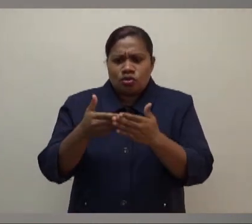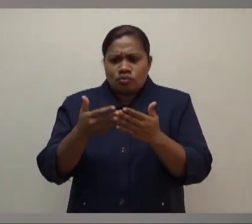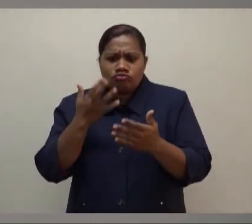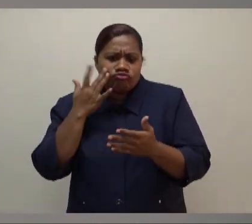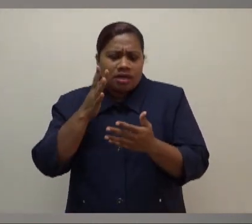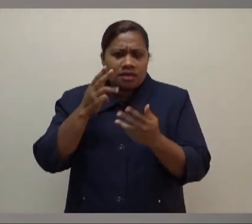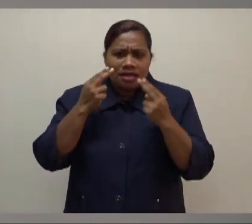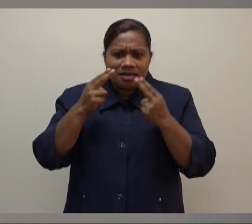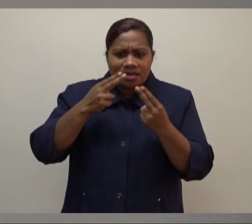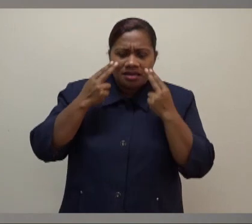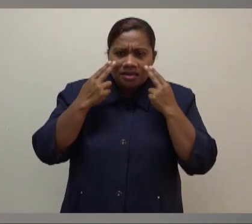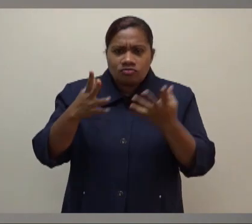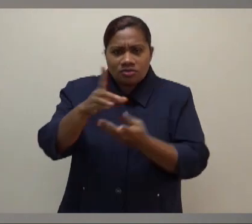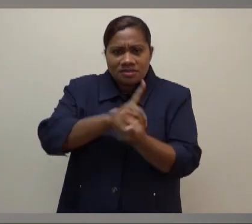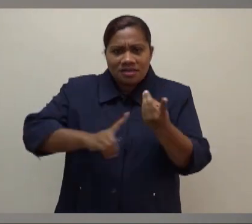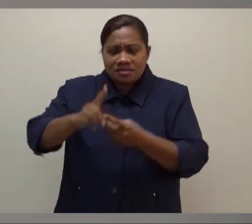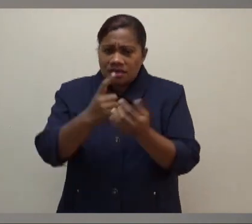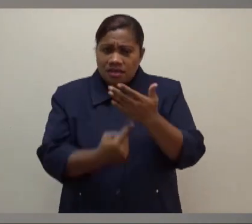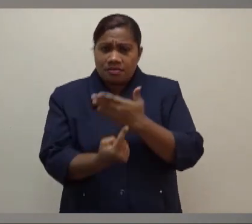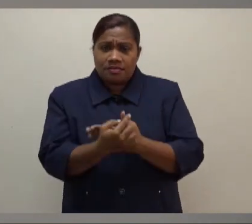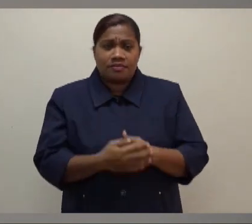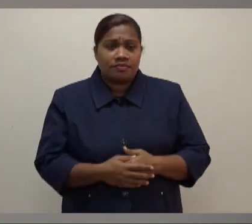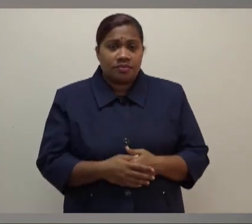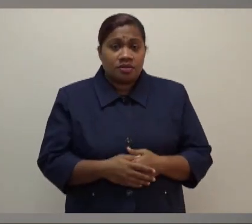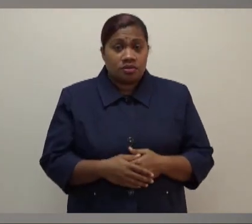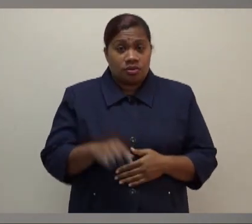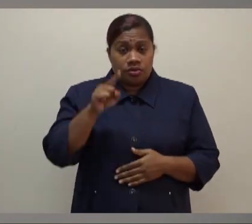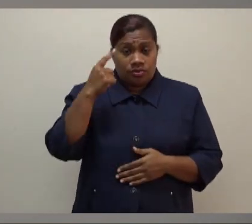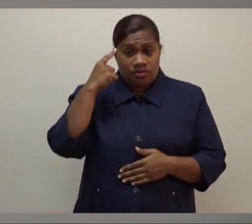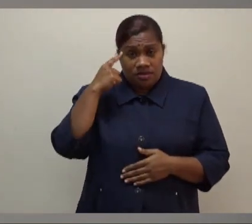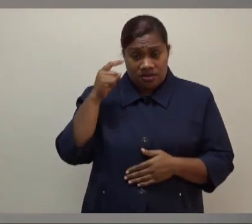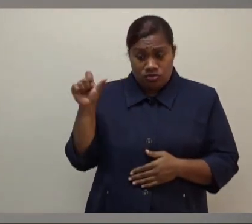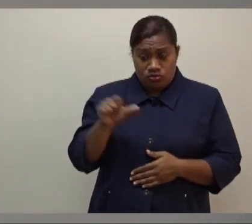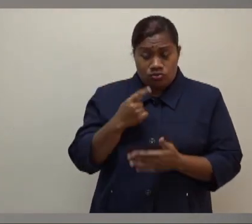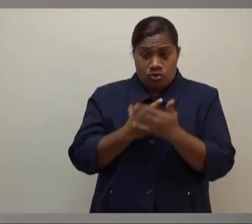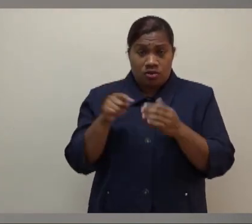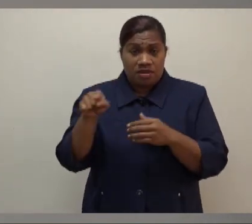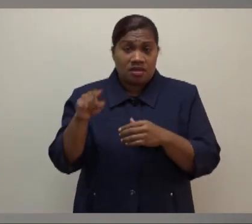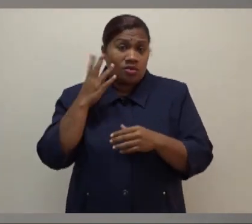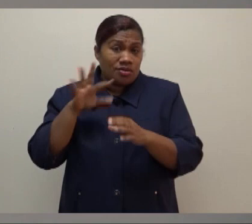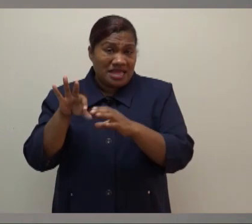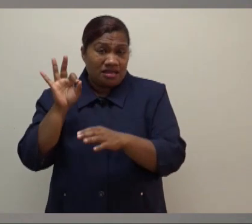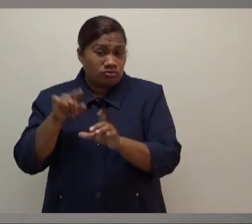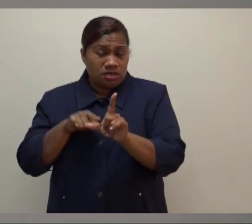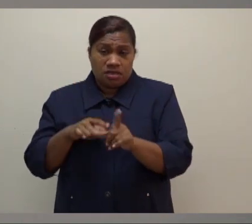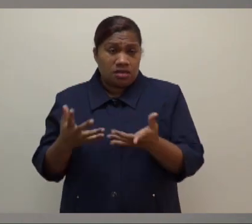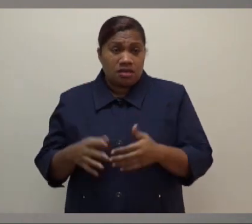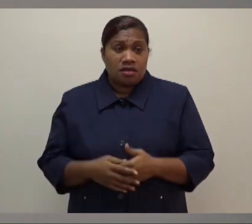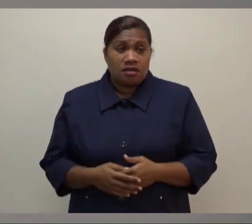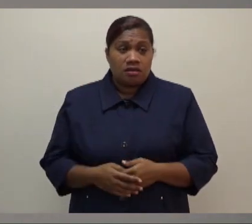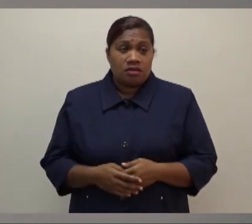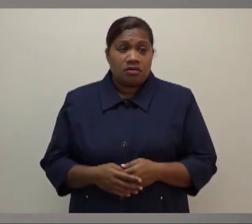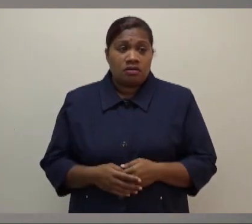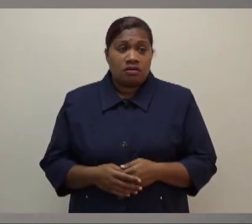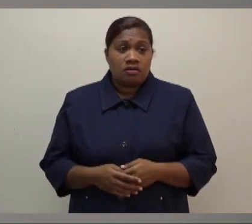I just want to ask, do you have some form of obligation? So you think confidence should only be there during election year? Sir, because it